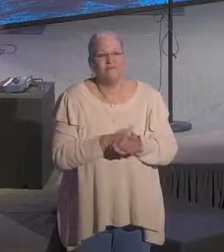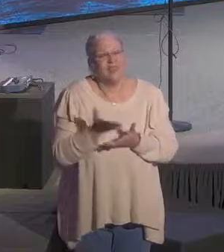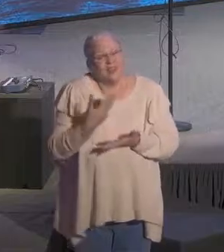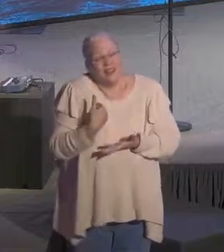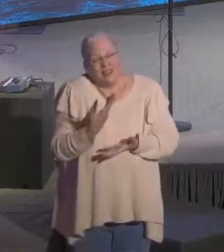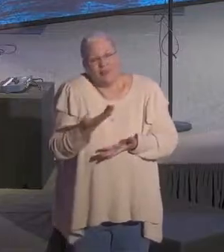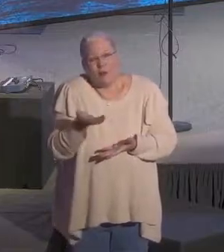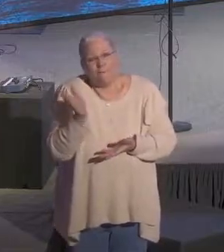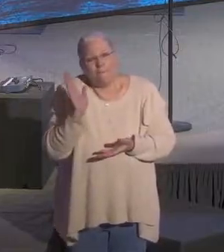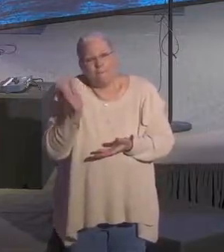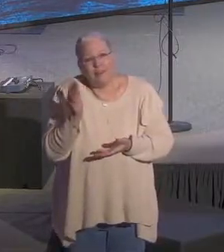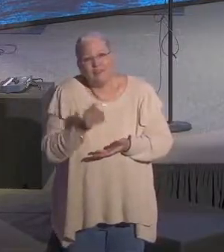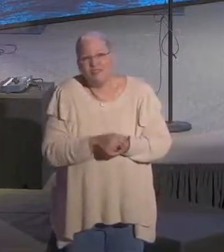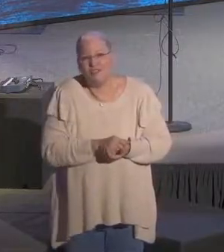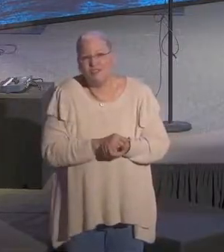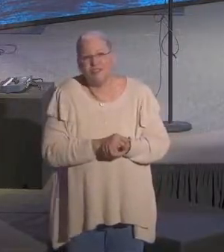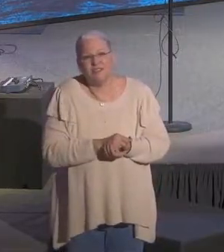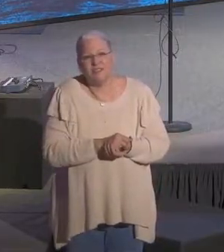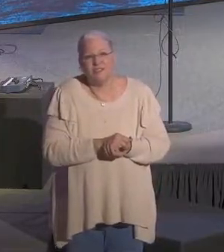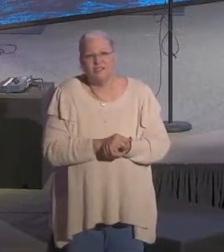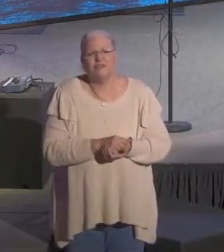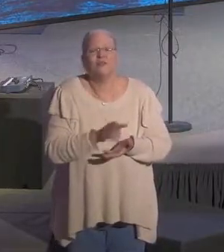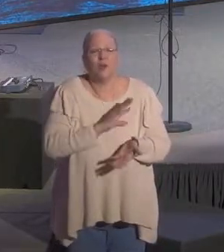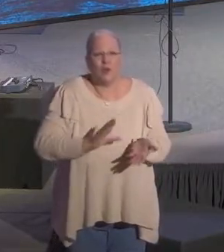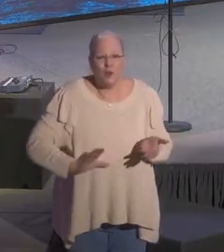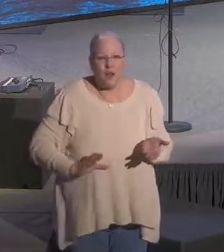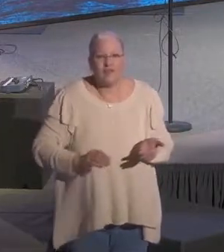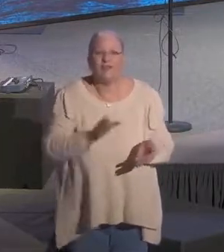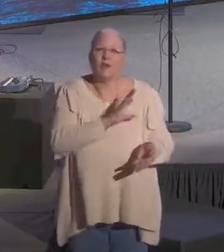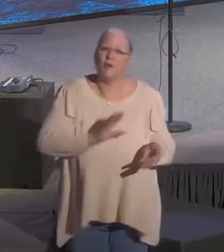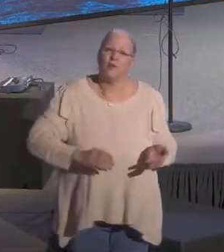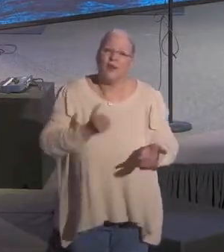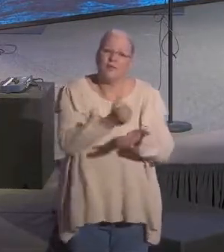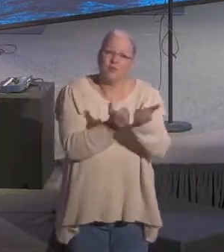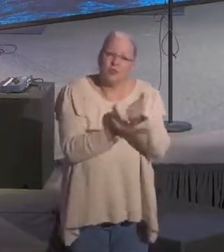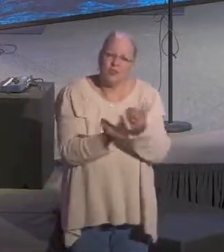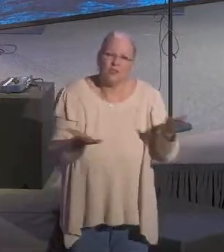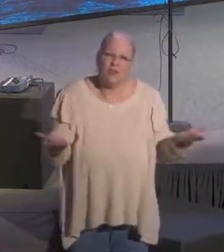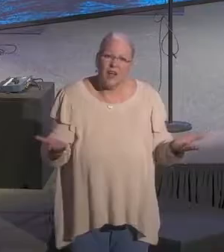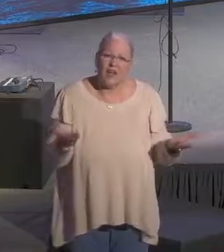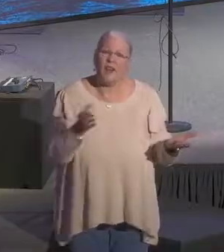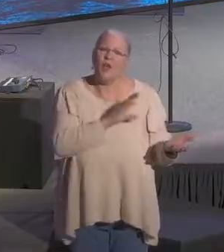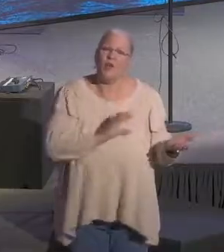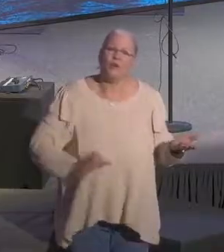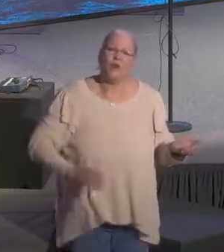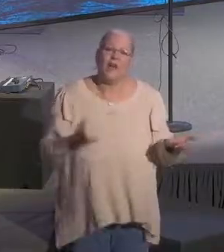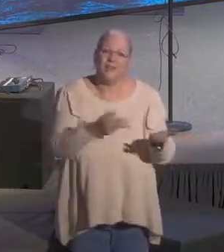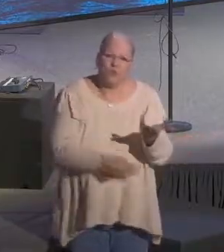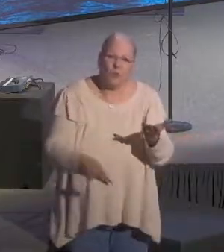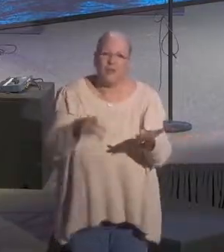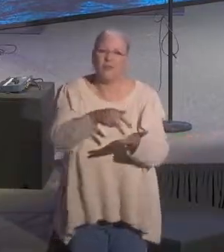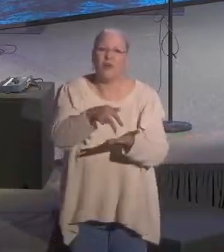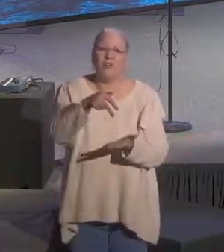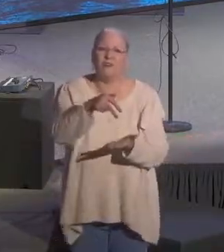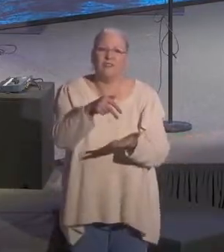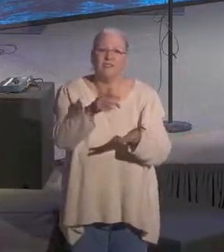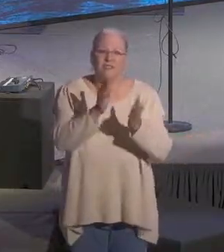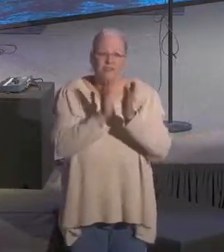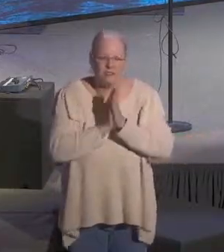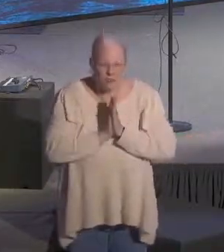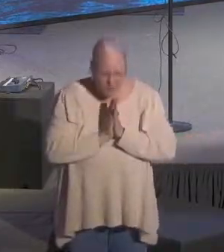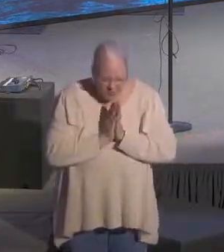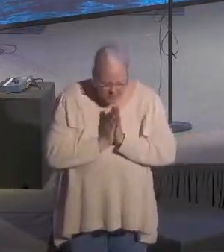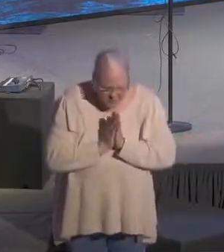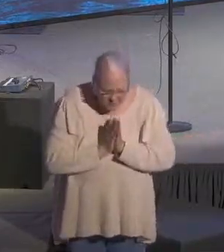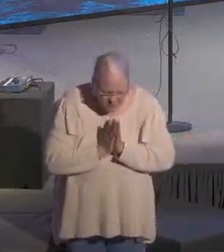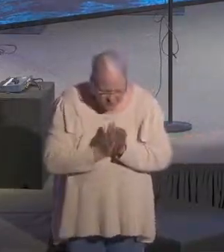of God that you have saved me, that you have saved us. And so today we come with humility, God, knowing that we are your